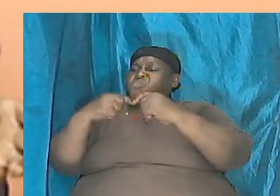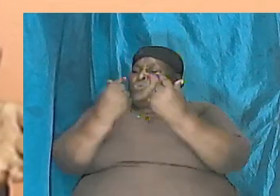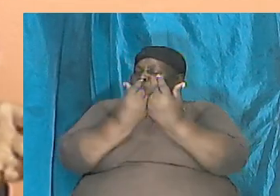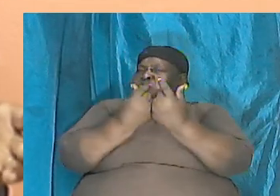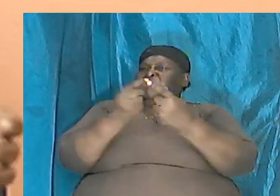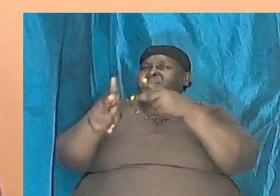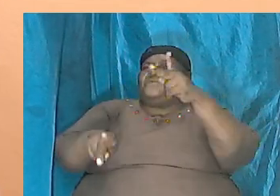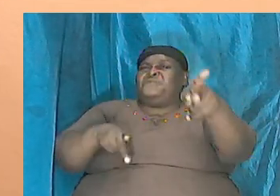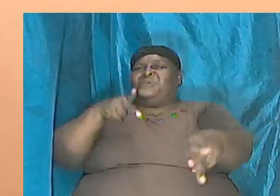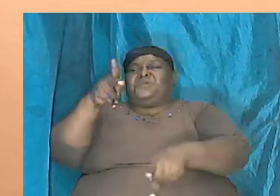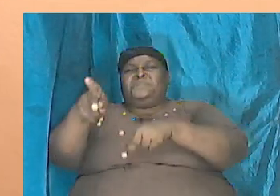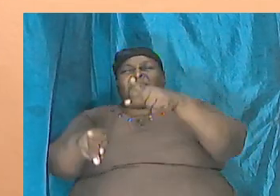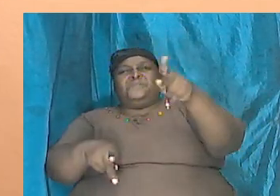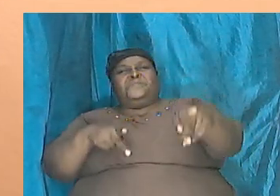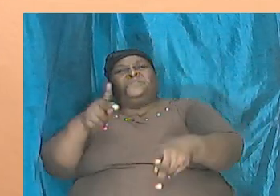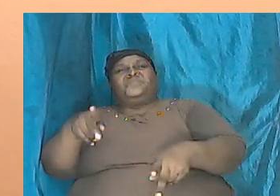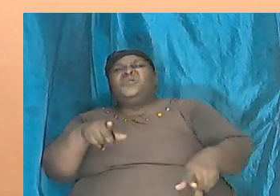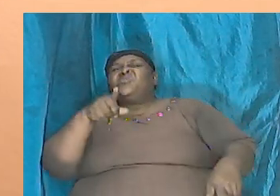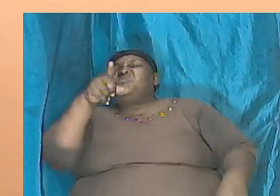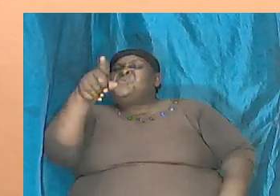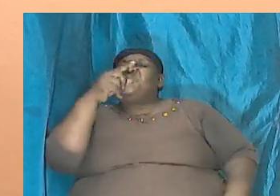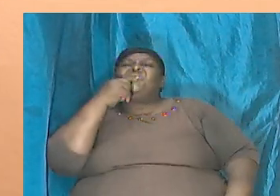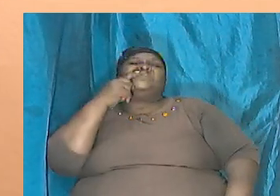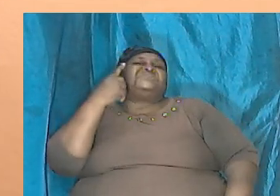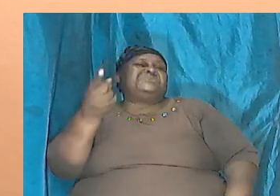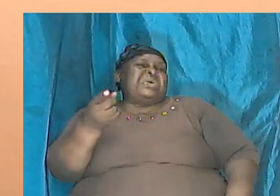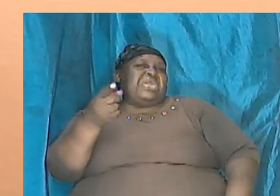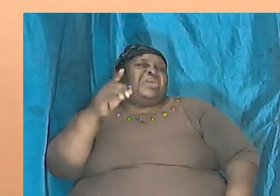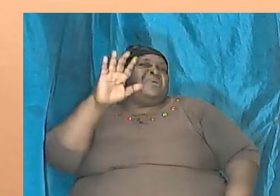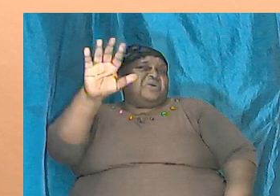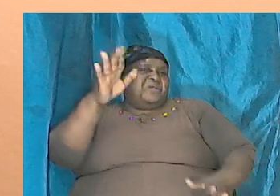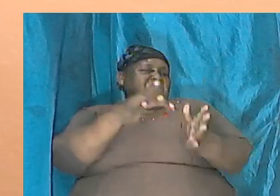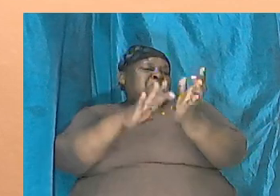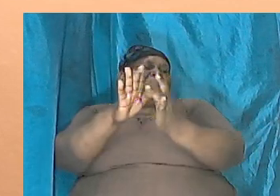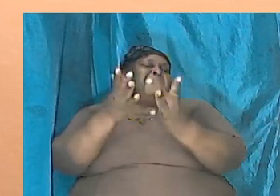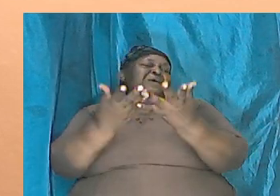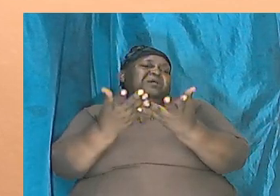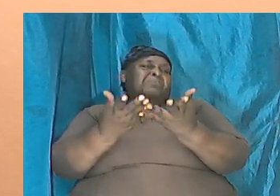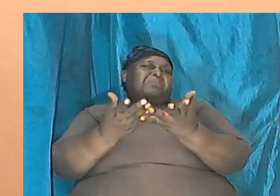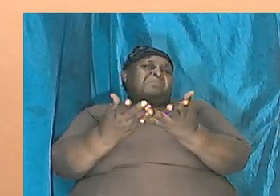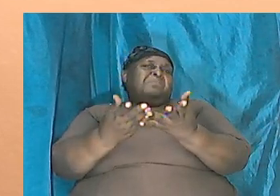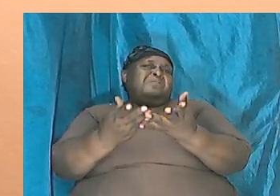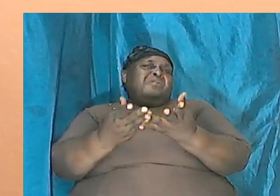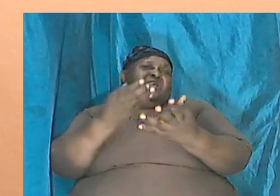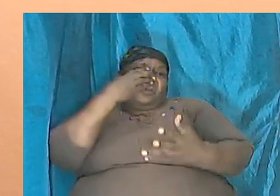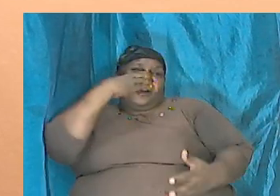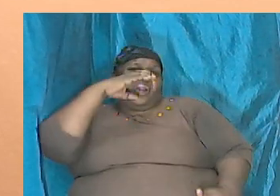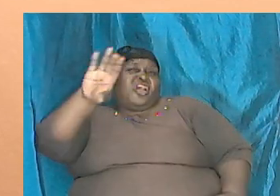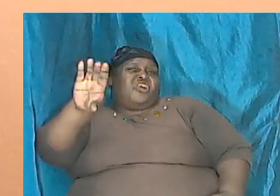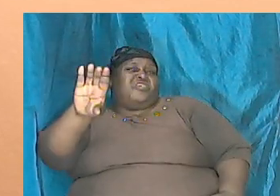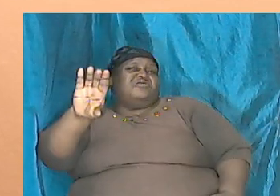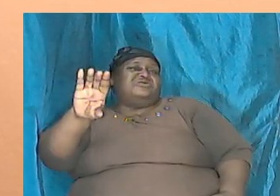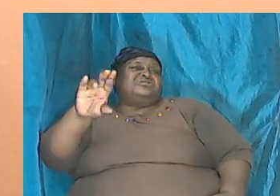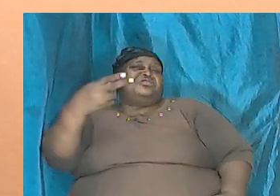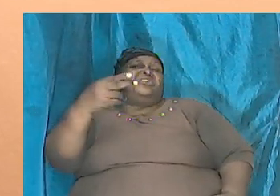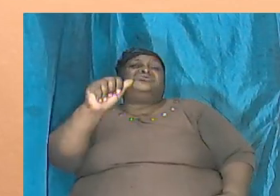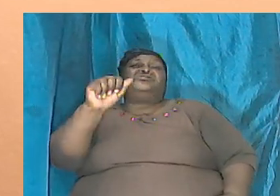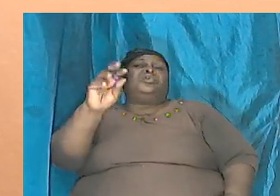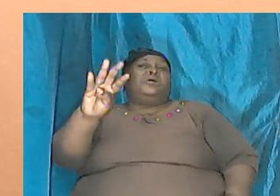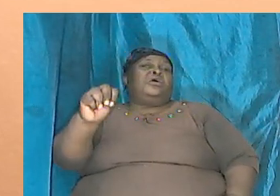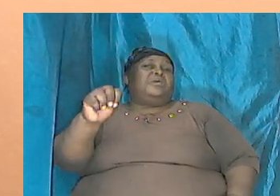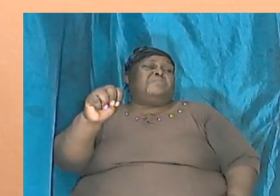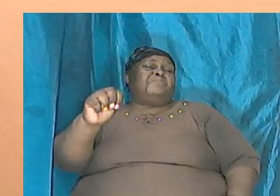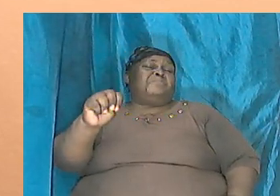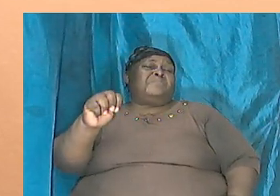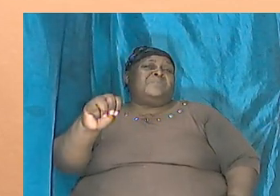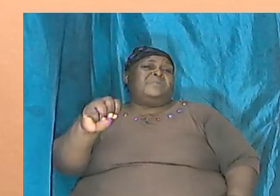people and you say that your Bible curse him and as a result